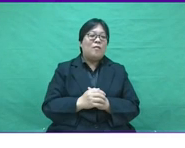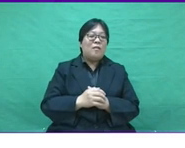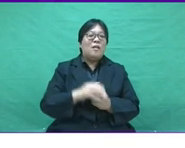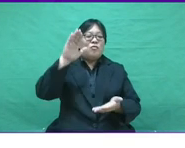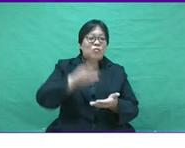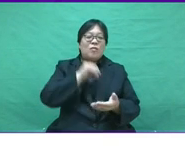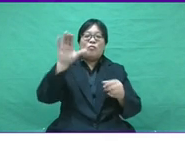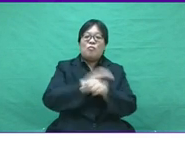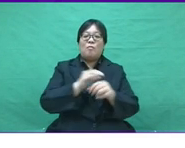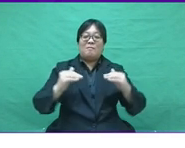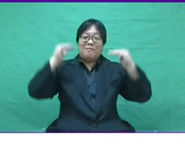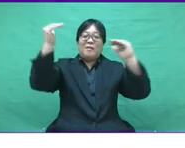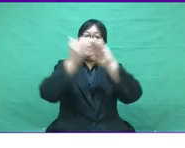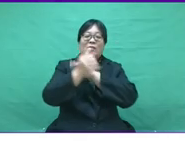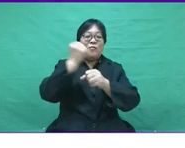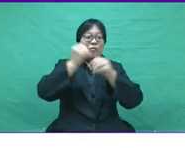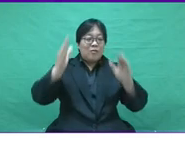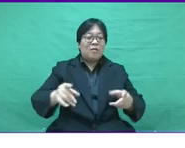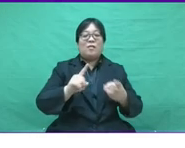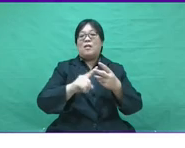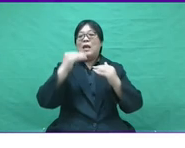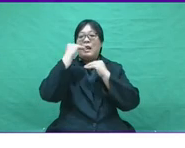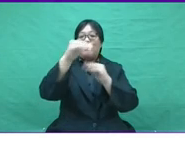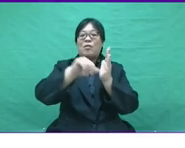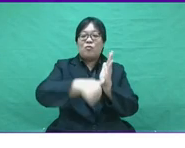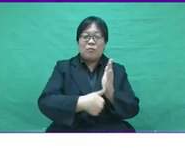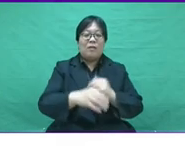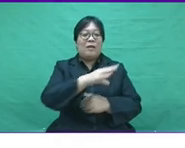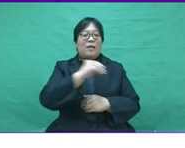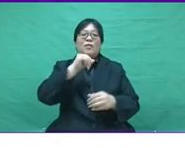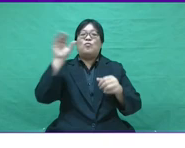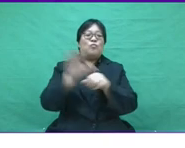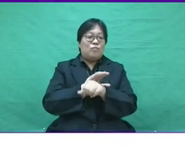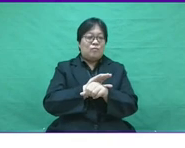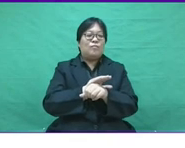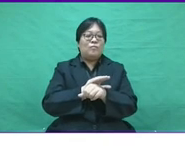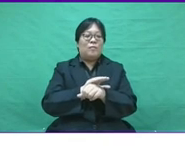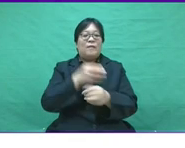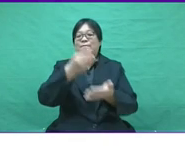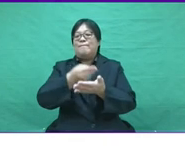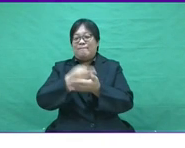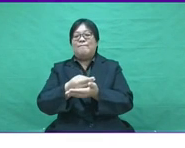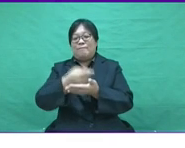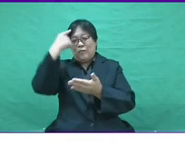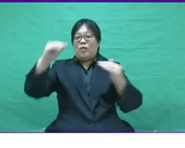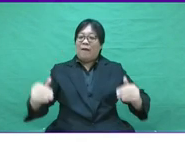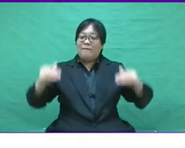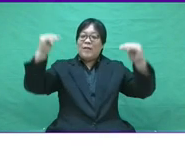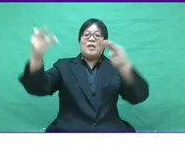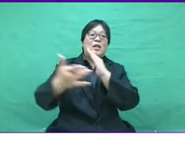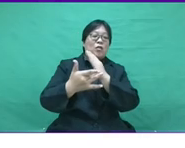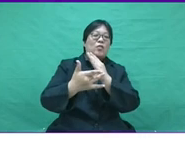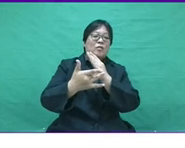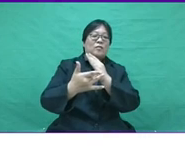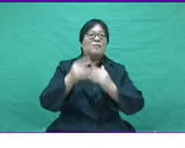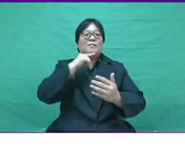in most small company. Shortage of high skilled workers, limited resources and insufficient